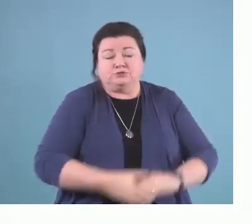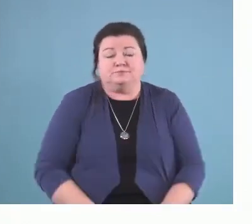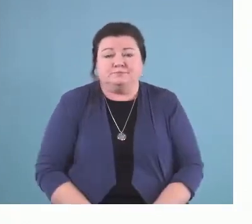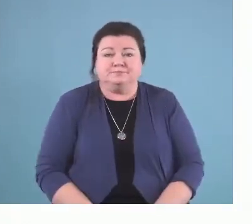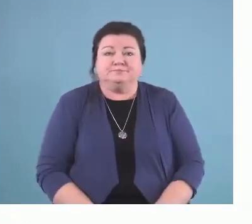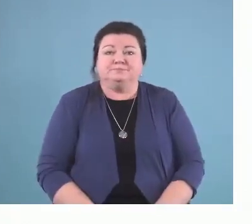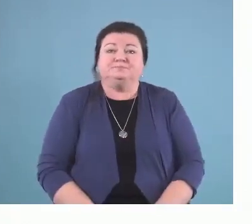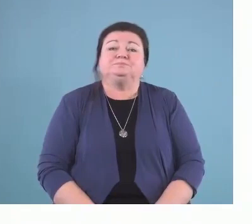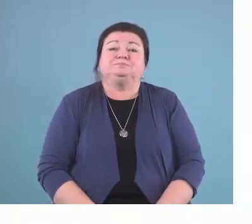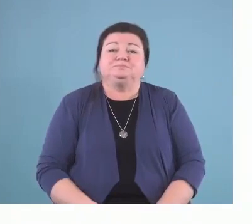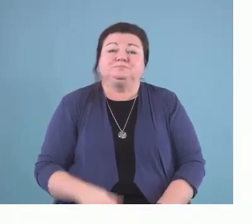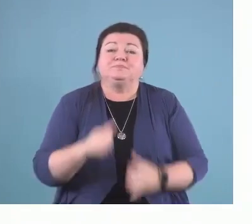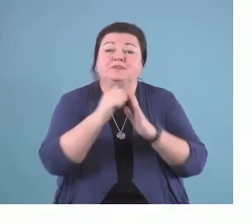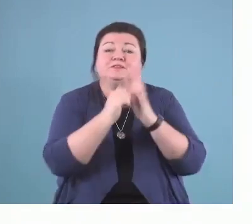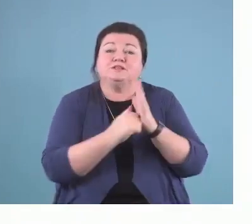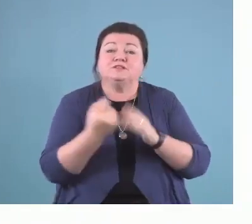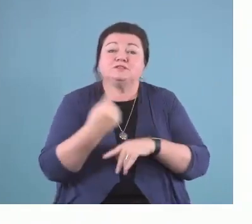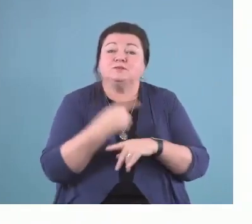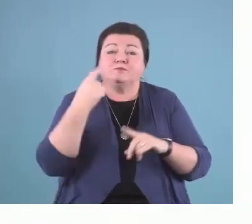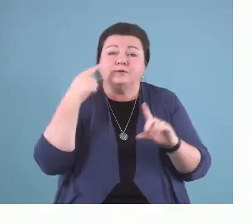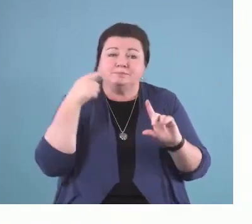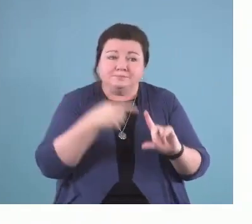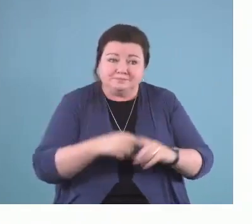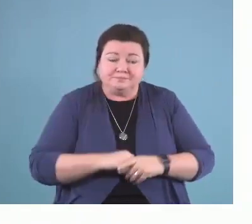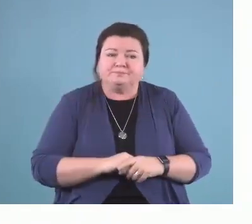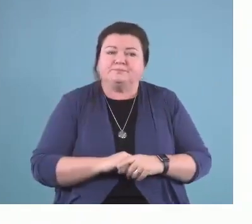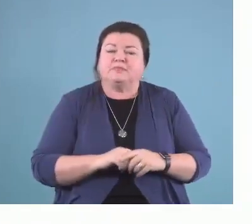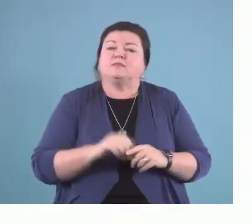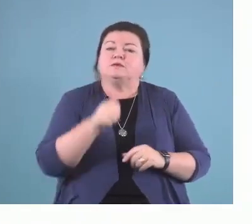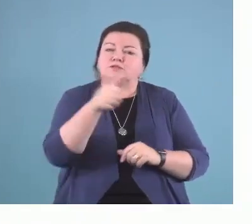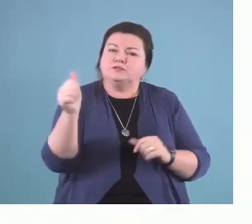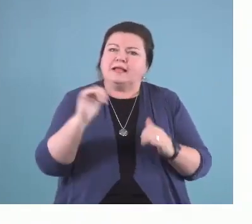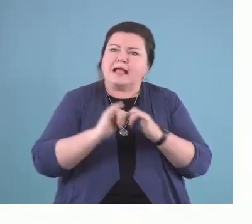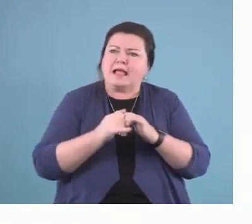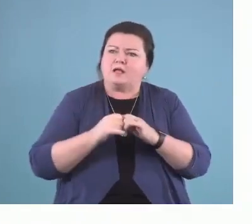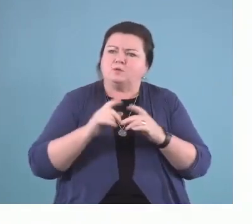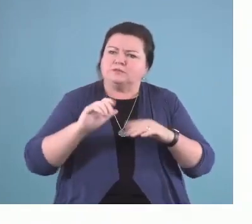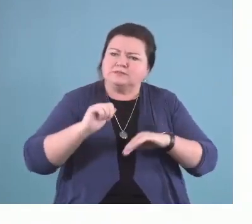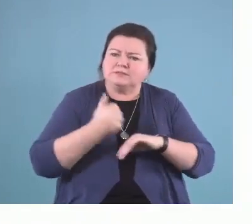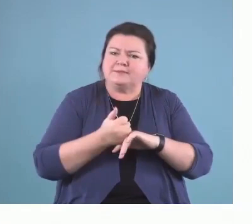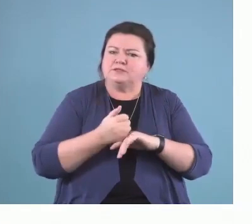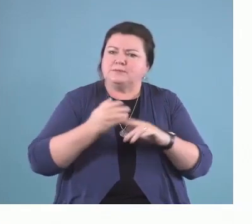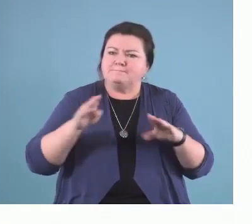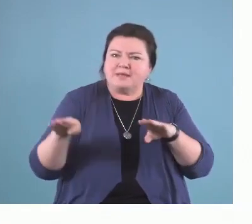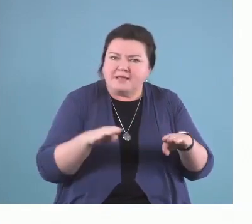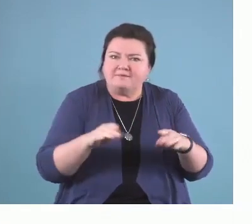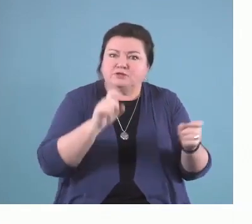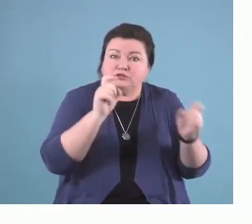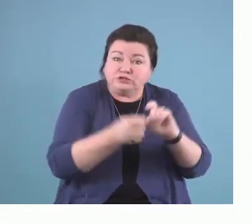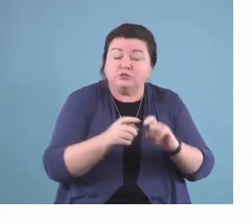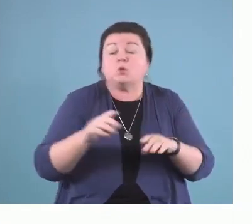So my agenda is to introduce you to a way that you can bring about behavior change and or behavior development.